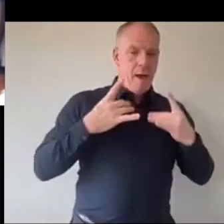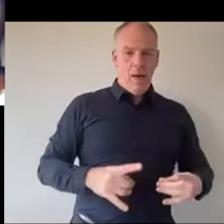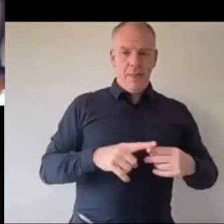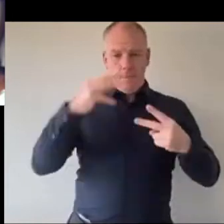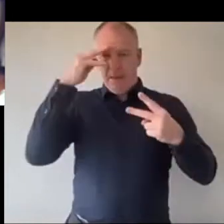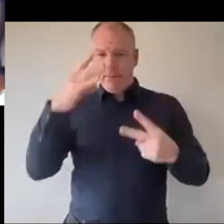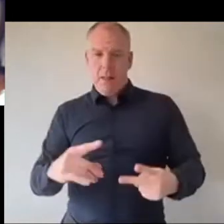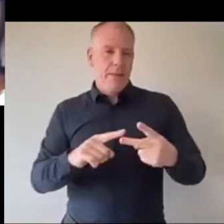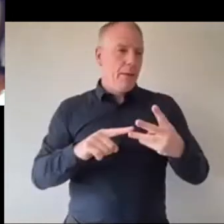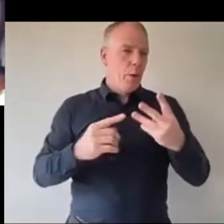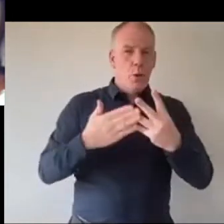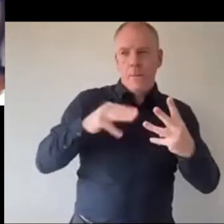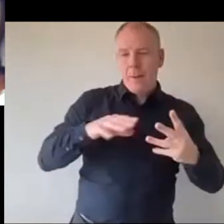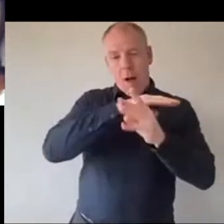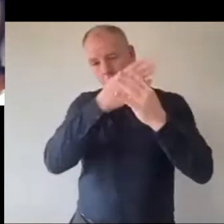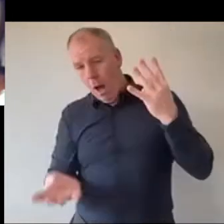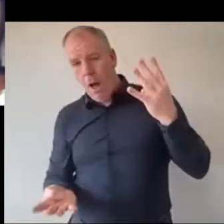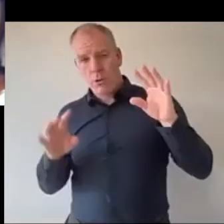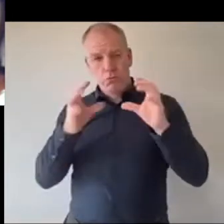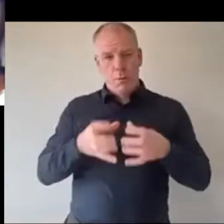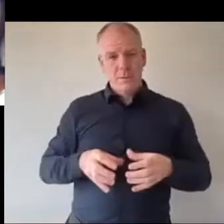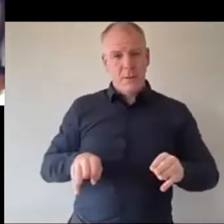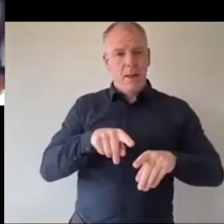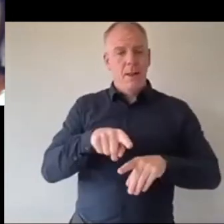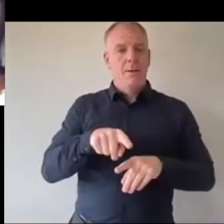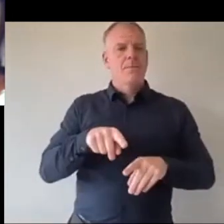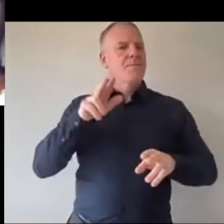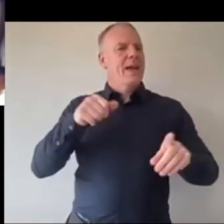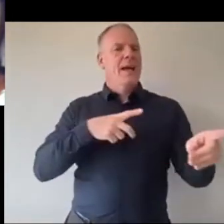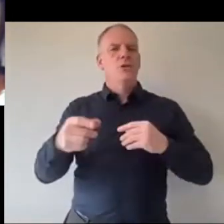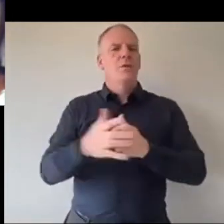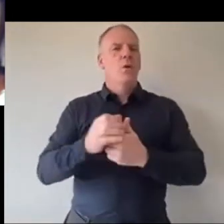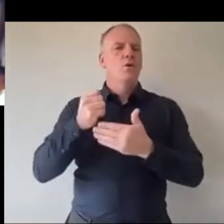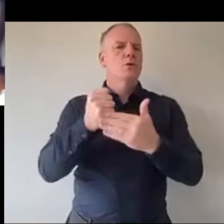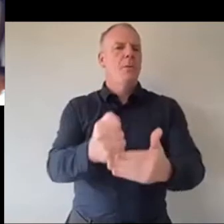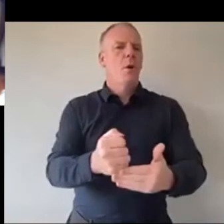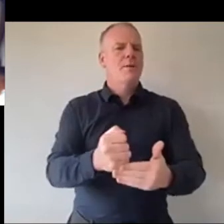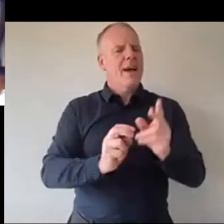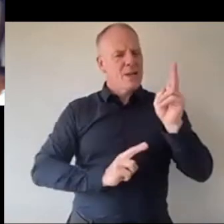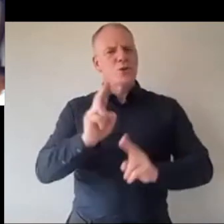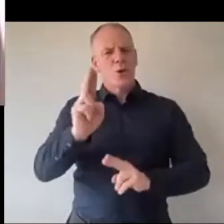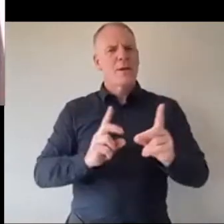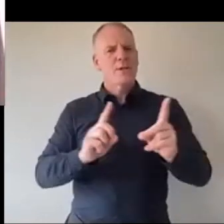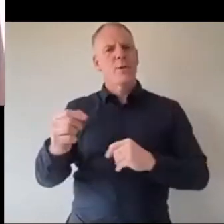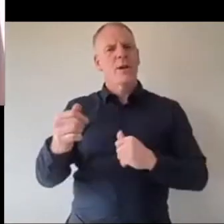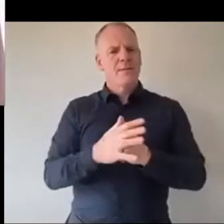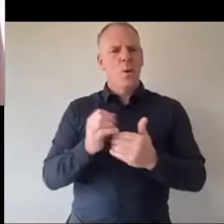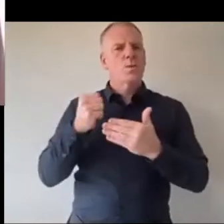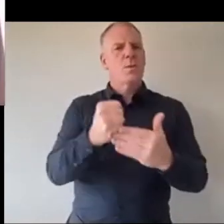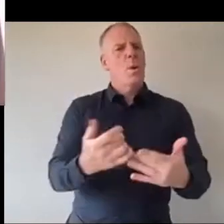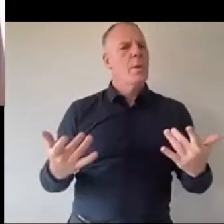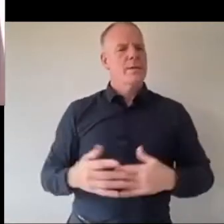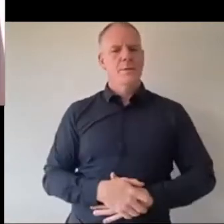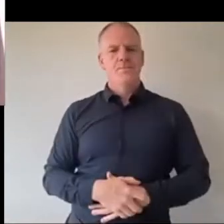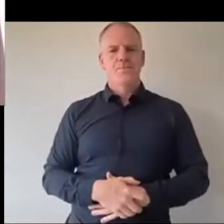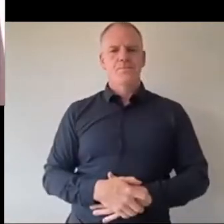health to young people and what can we do to support them and what should we be doing? the first thing we can do to support